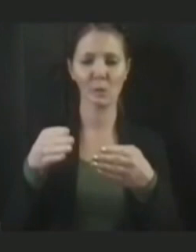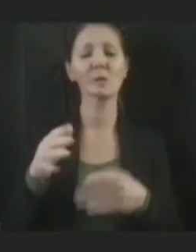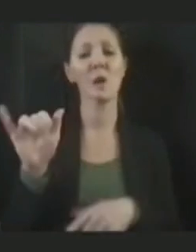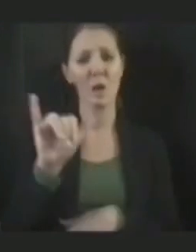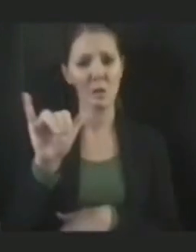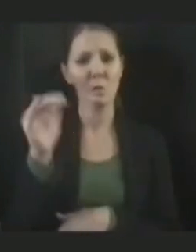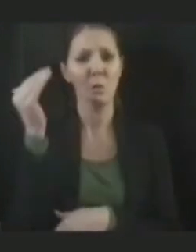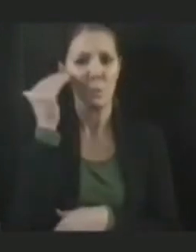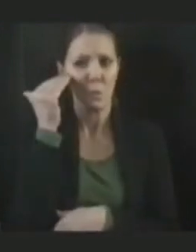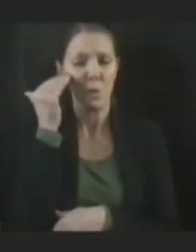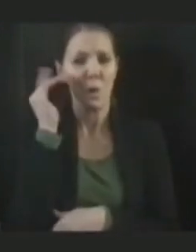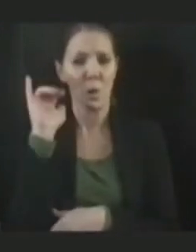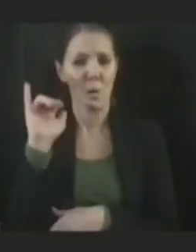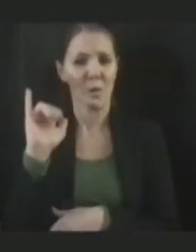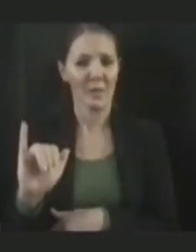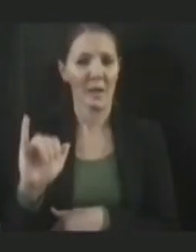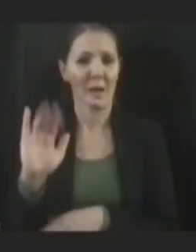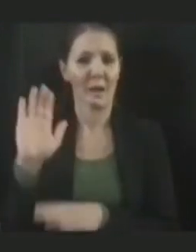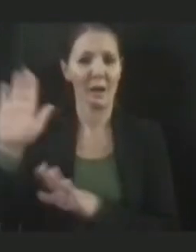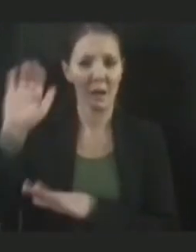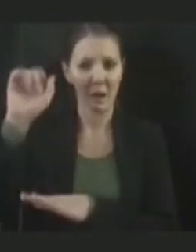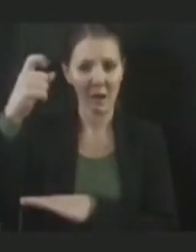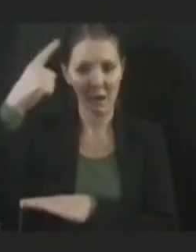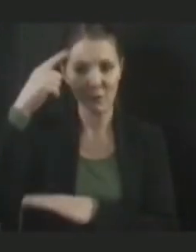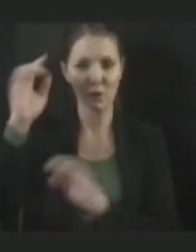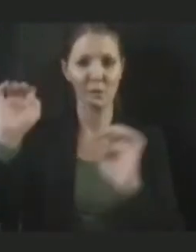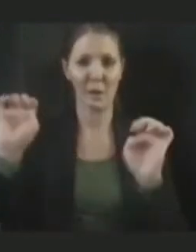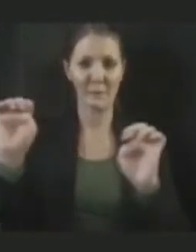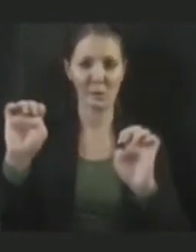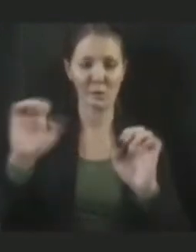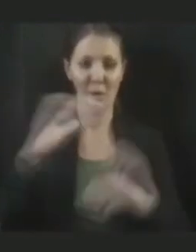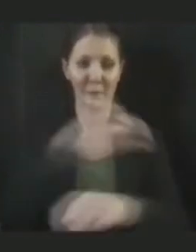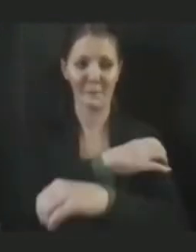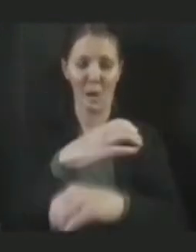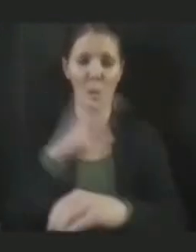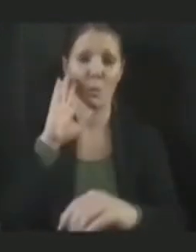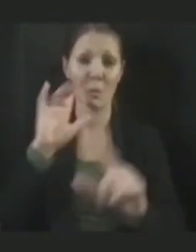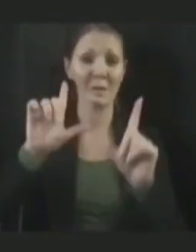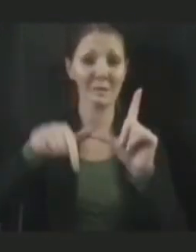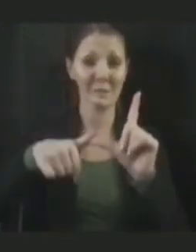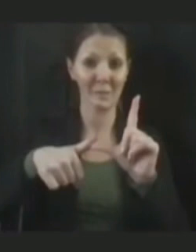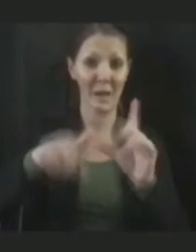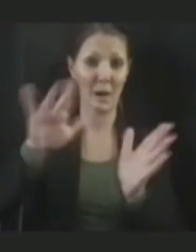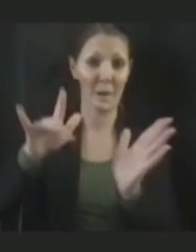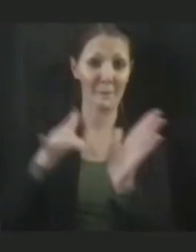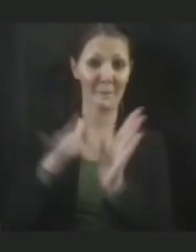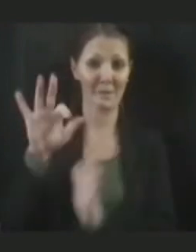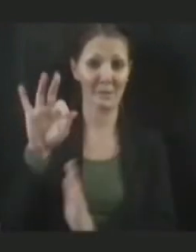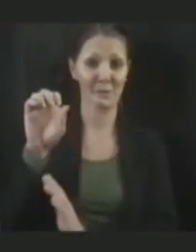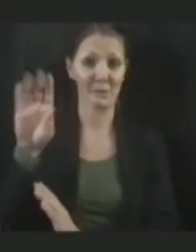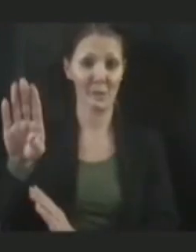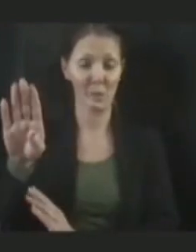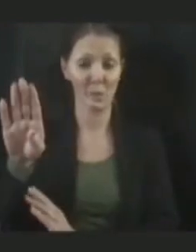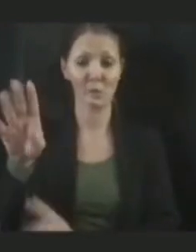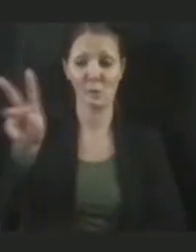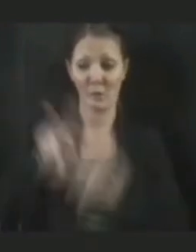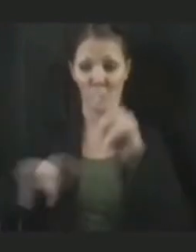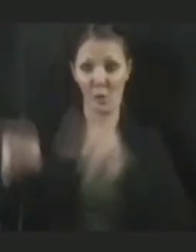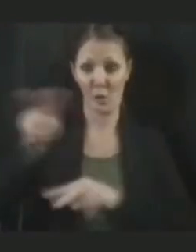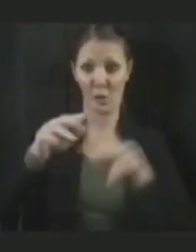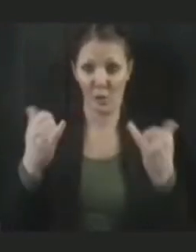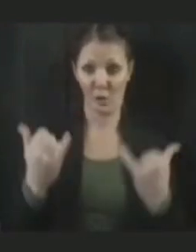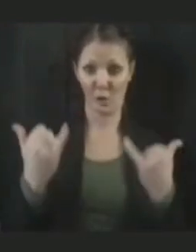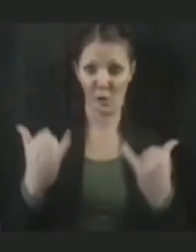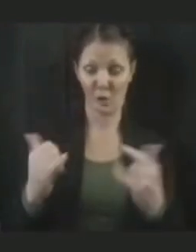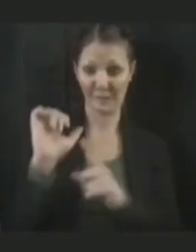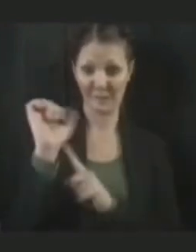fact that the governor's emergency powers will be expiring in the middle of February. And so, you know, as we look at the current situation,